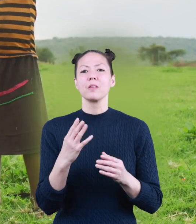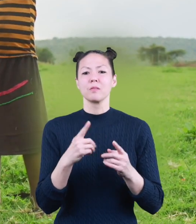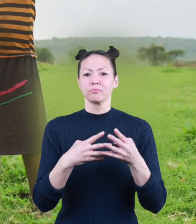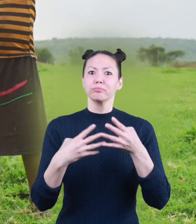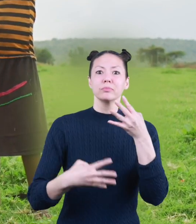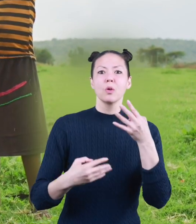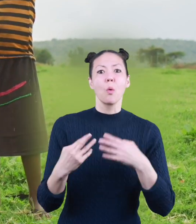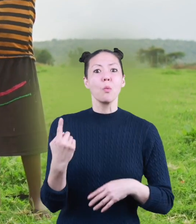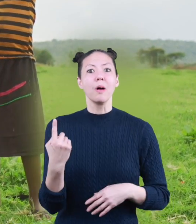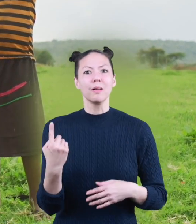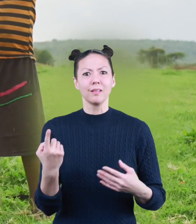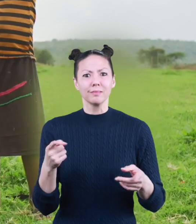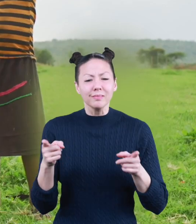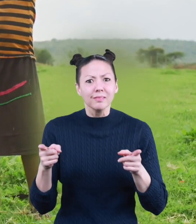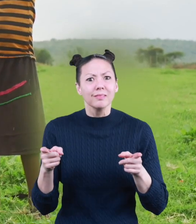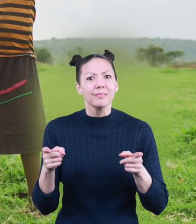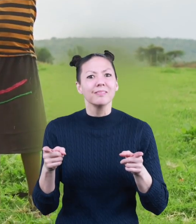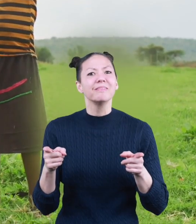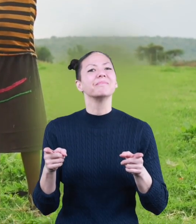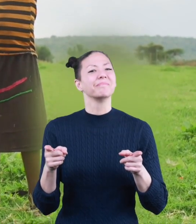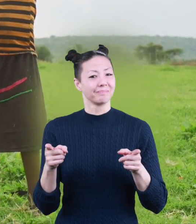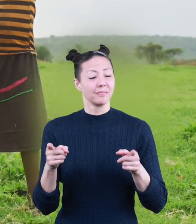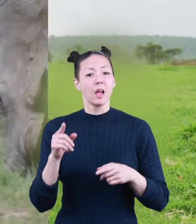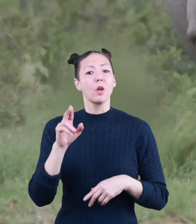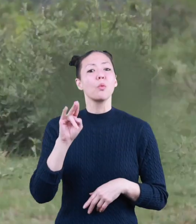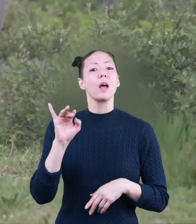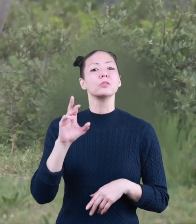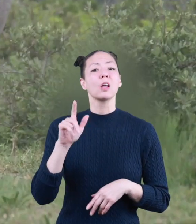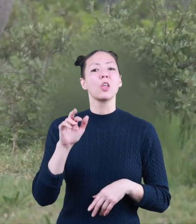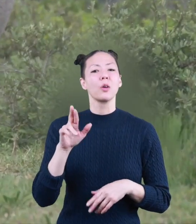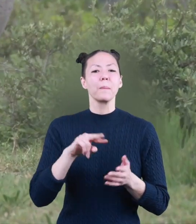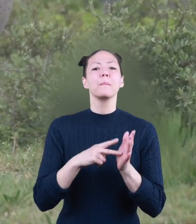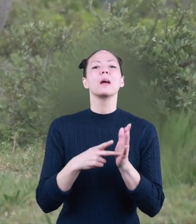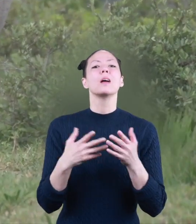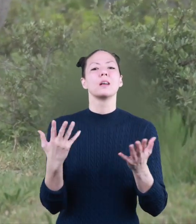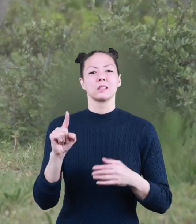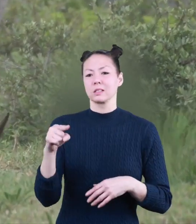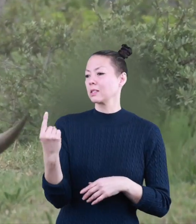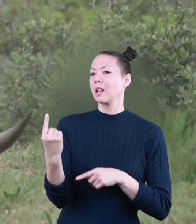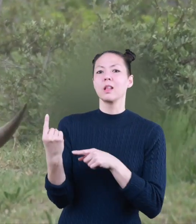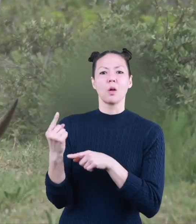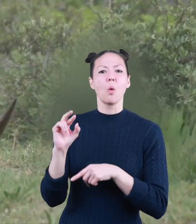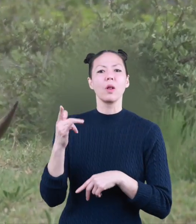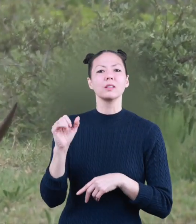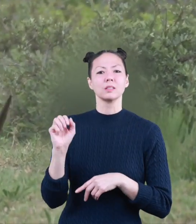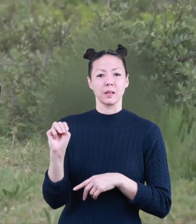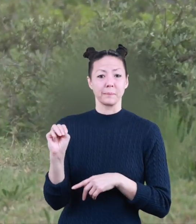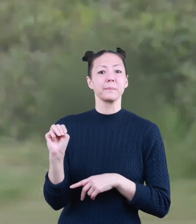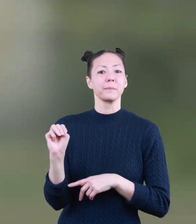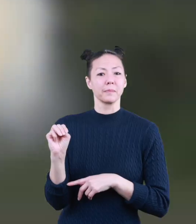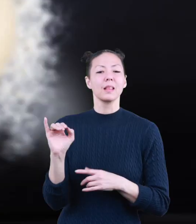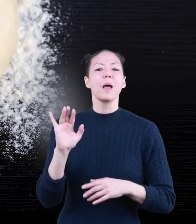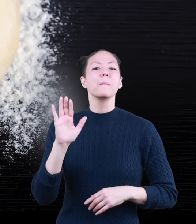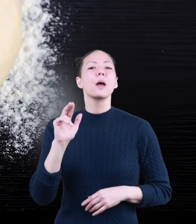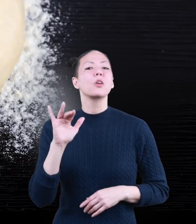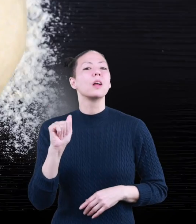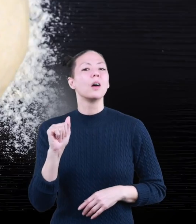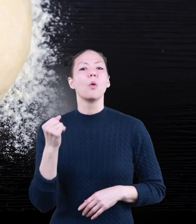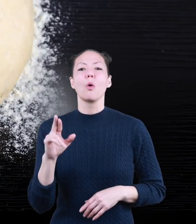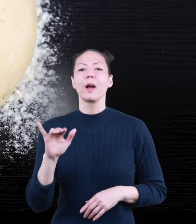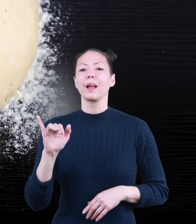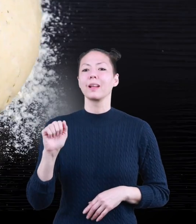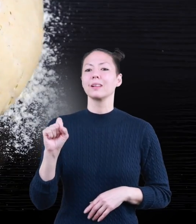living things are made of one or more cells. Unicellular means it is a single celled organism like